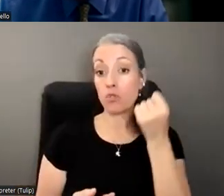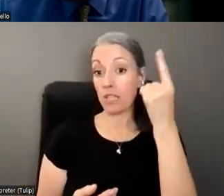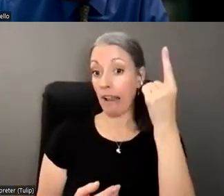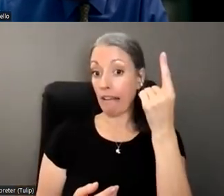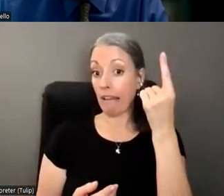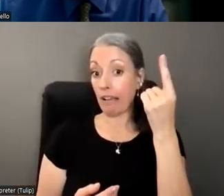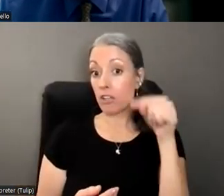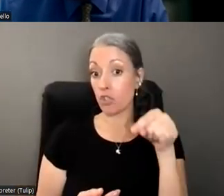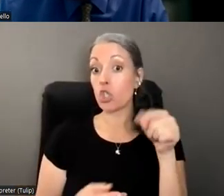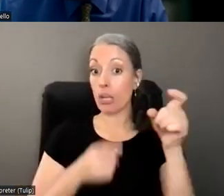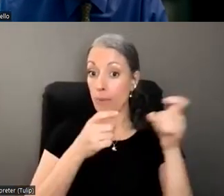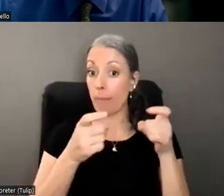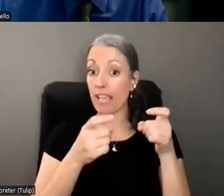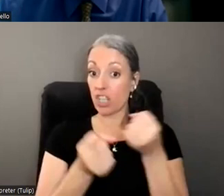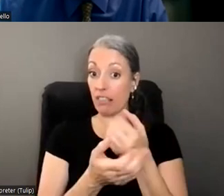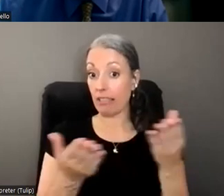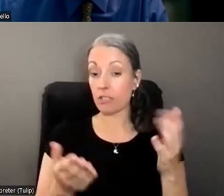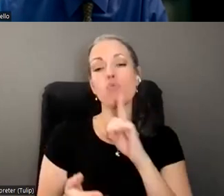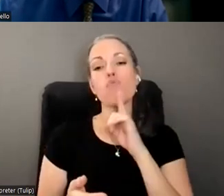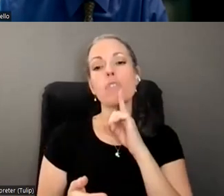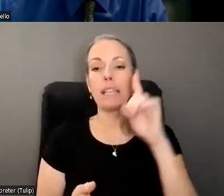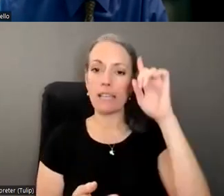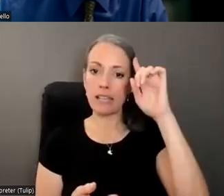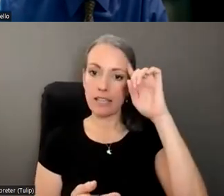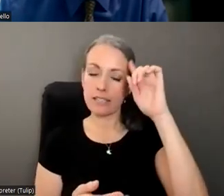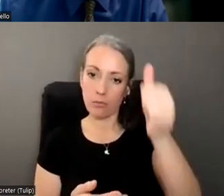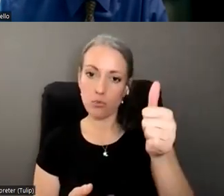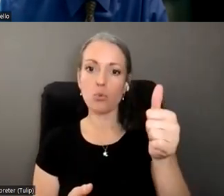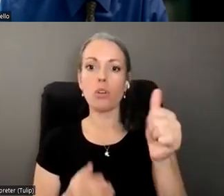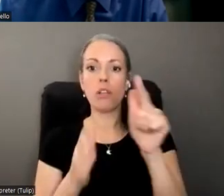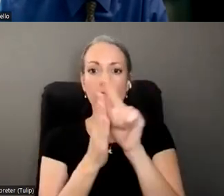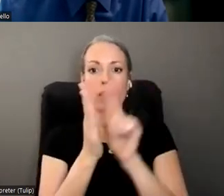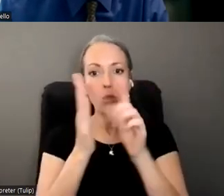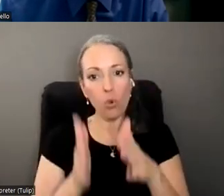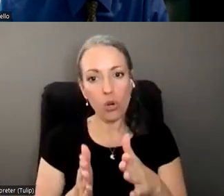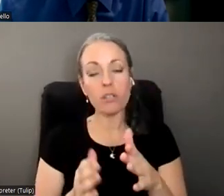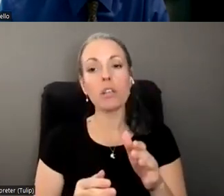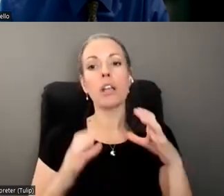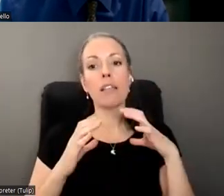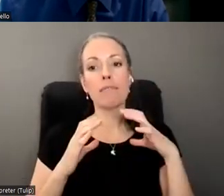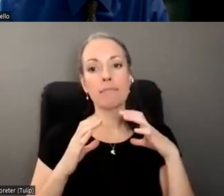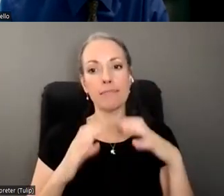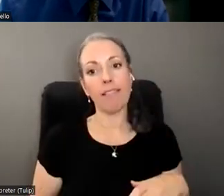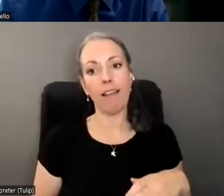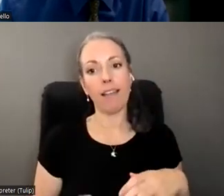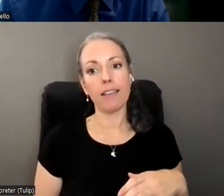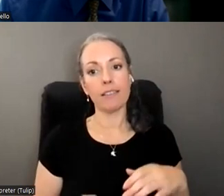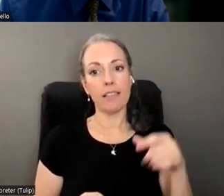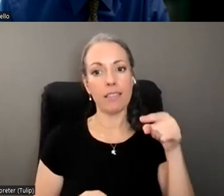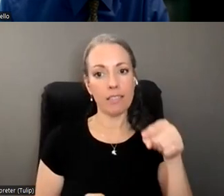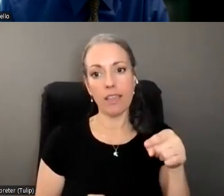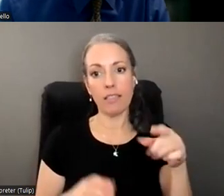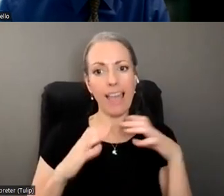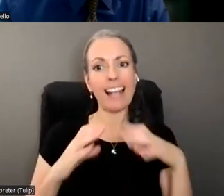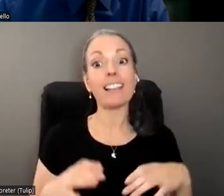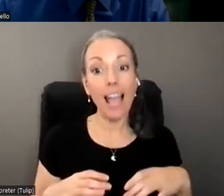She had been managing things. It's really up to the, you know, attorneys are client driven. So it's really determining whether or not the client,